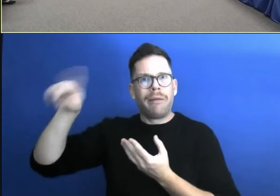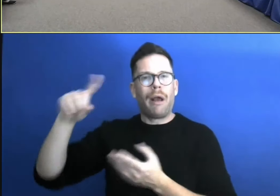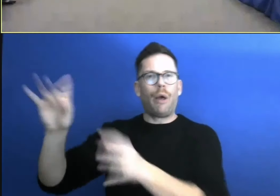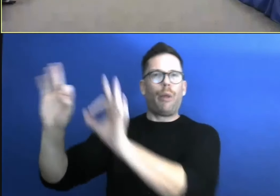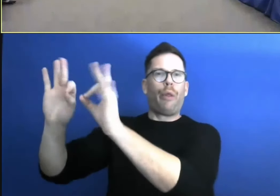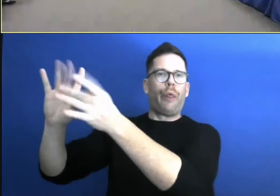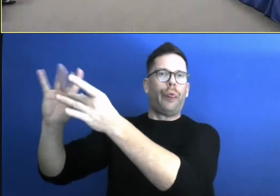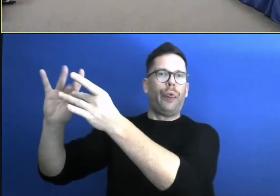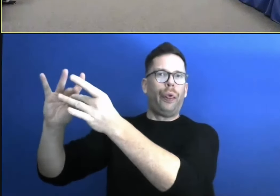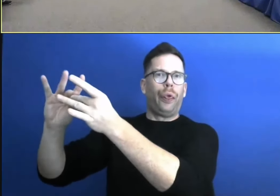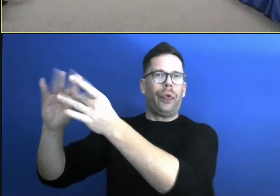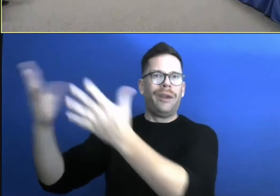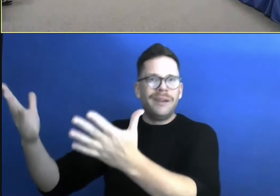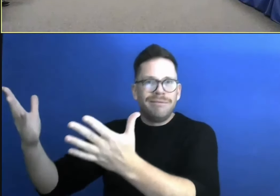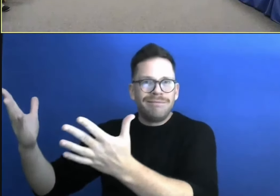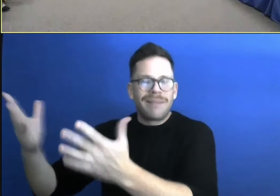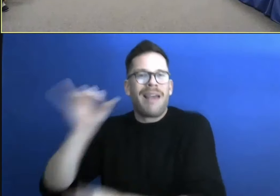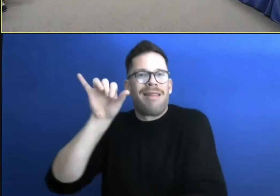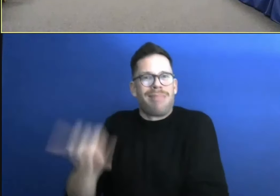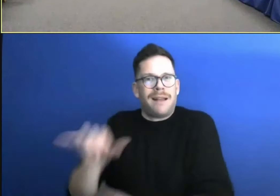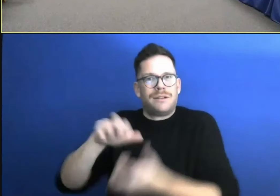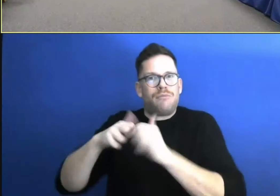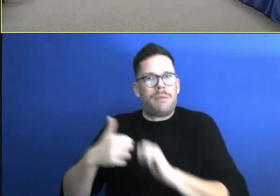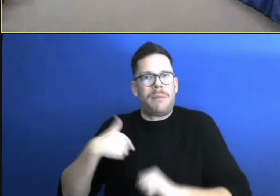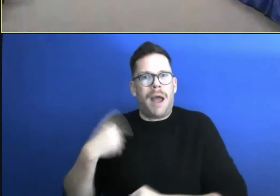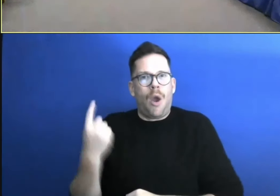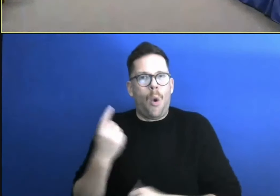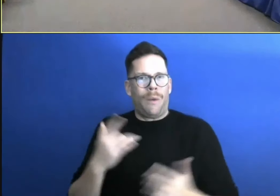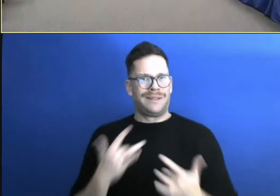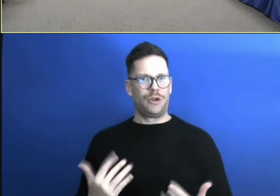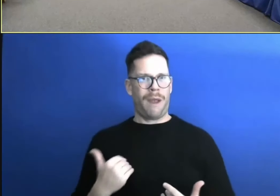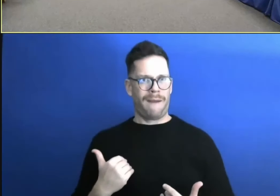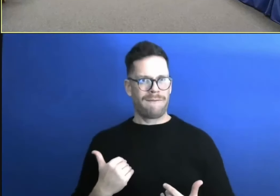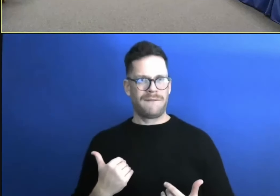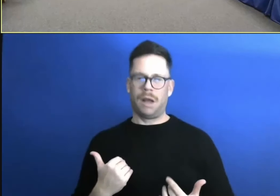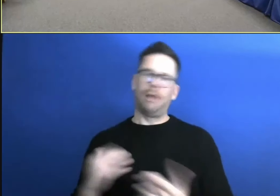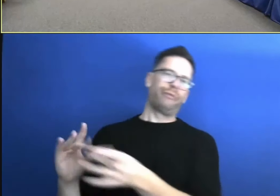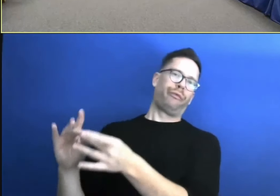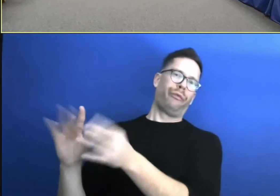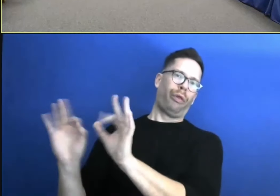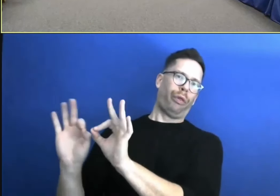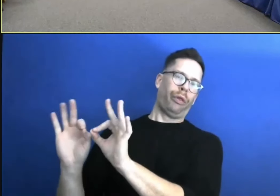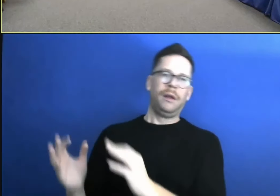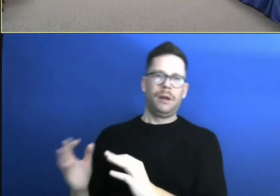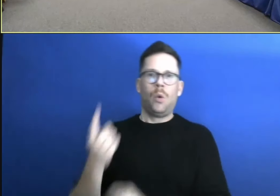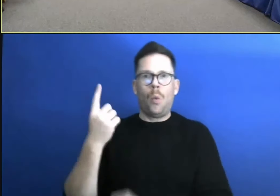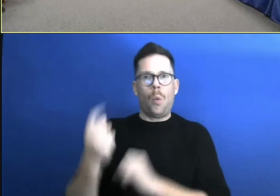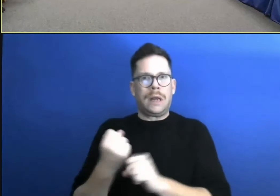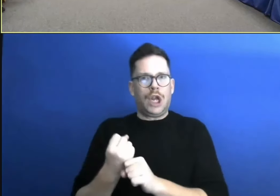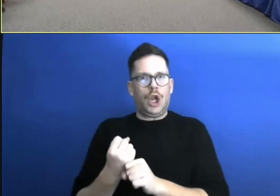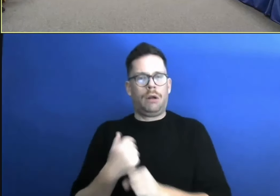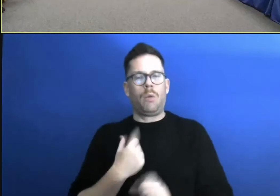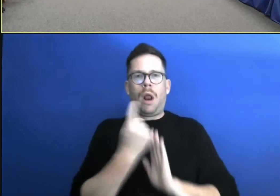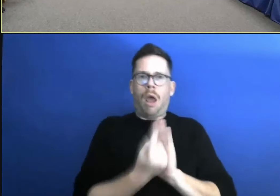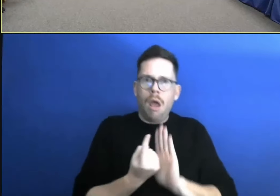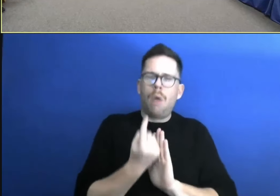that's the problem I always have with these resolutions. I think one year we went an hour or two on a meeting because it was really good